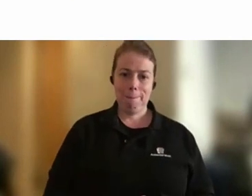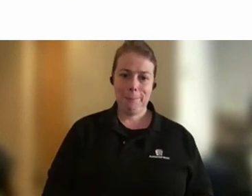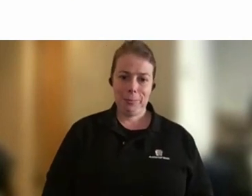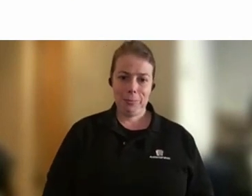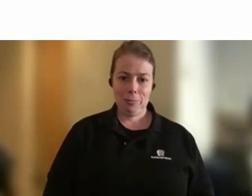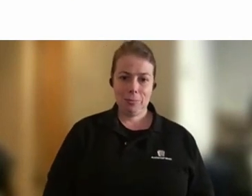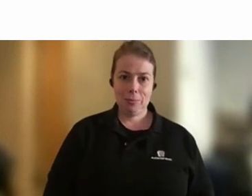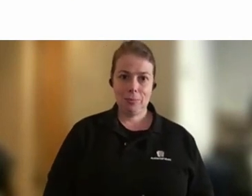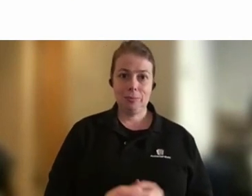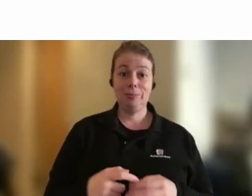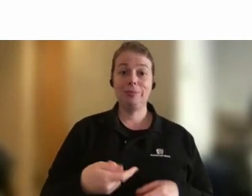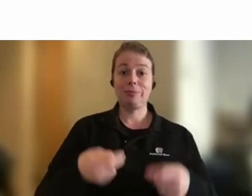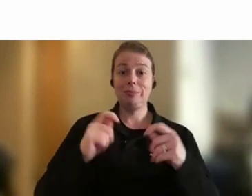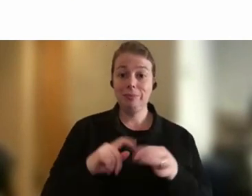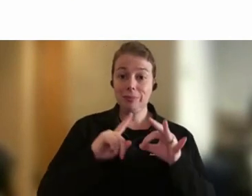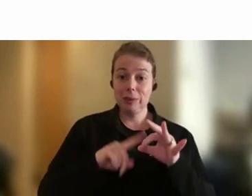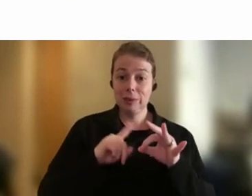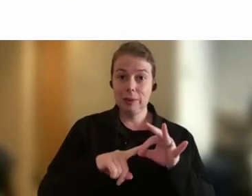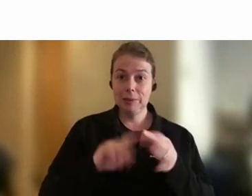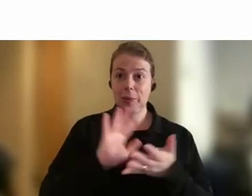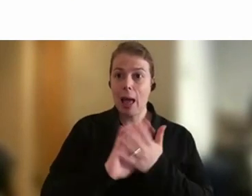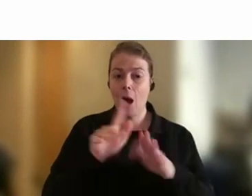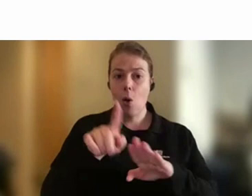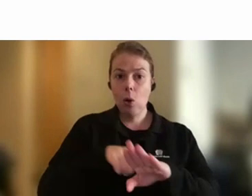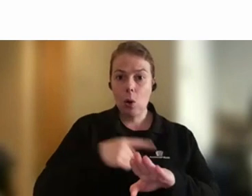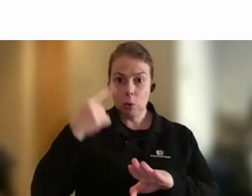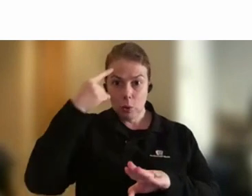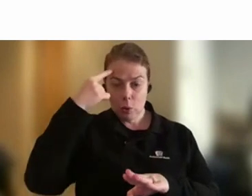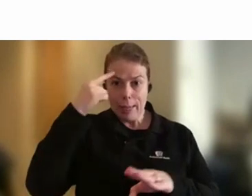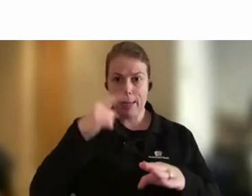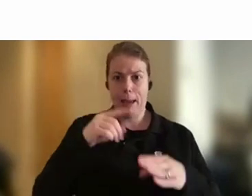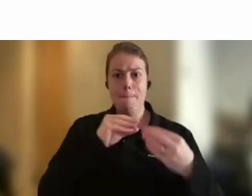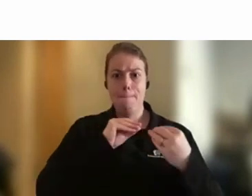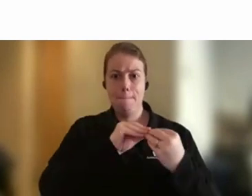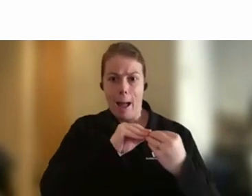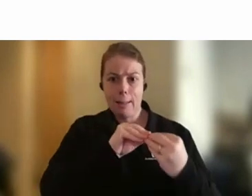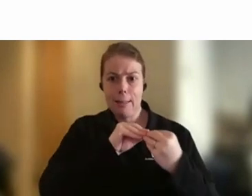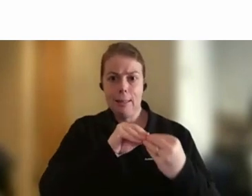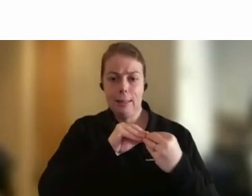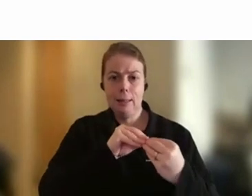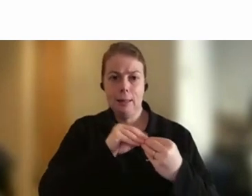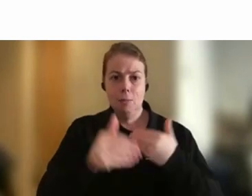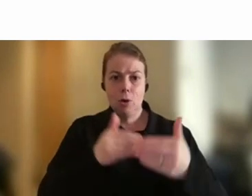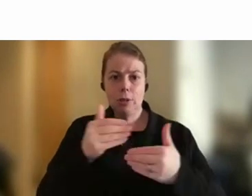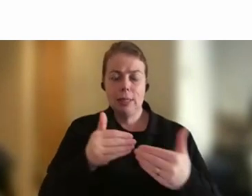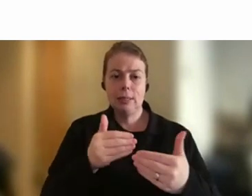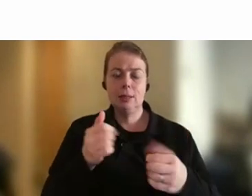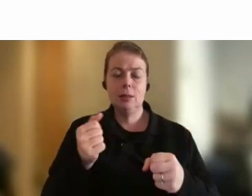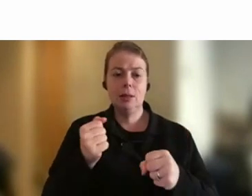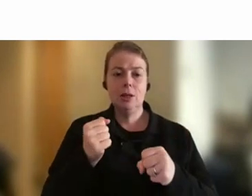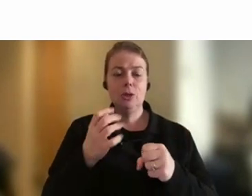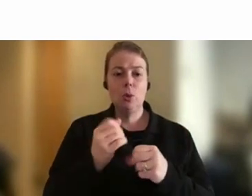The next question is, how long do you think that the bargaining process will take to ensure pay parity between agencies?